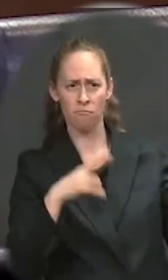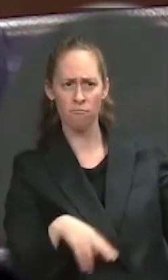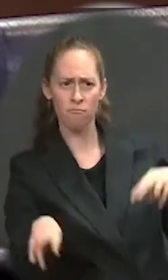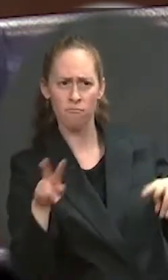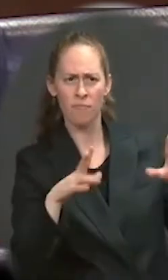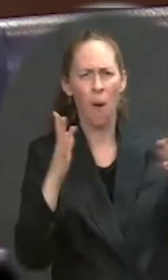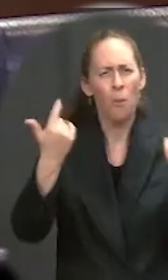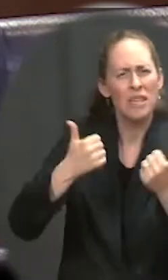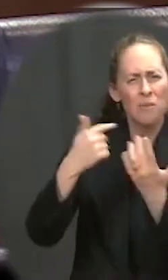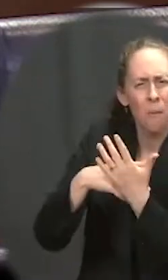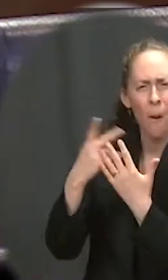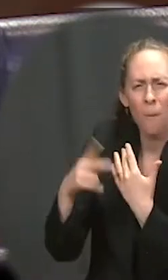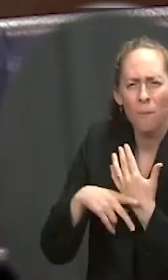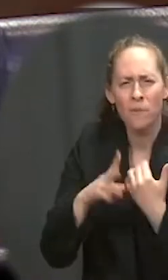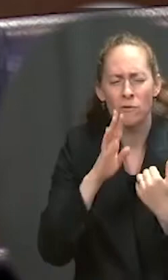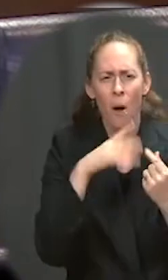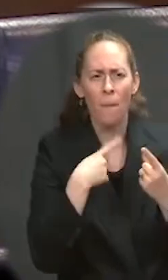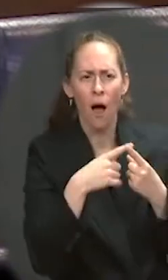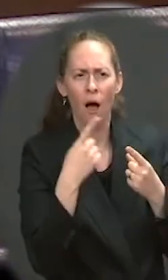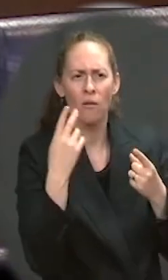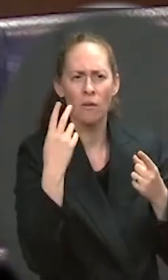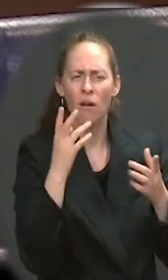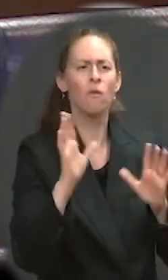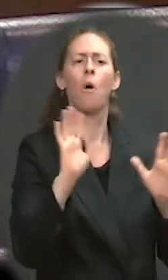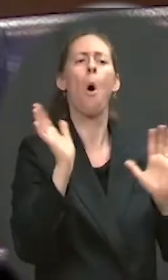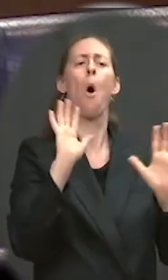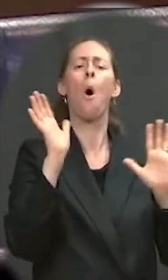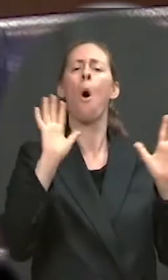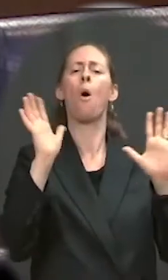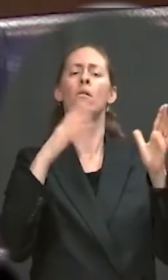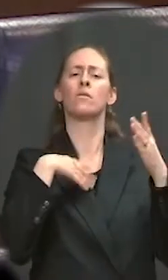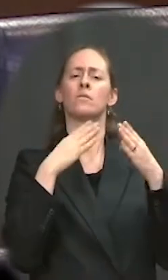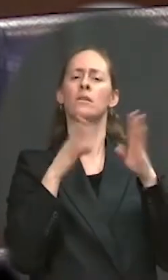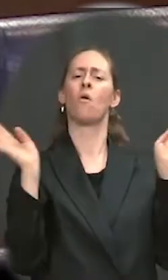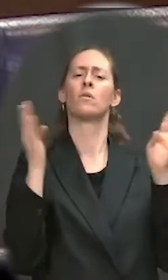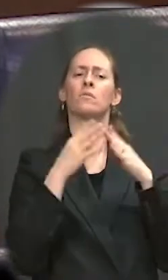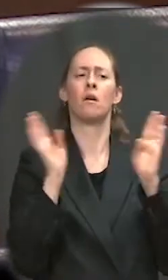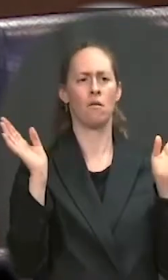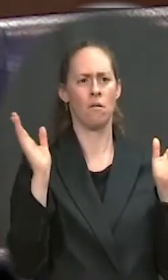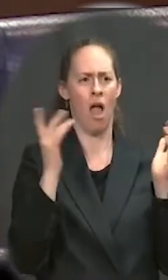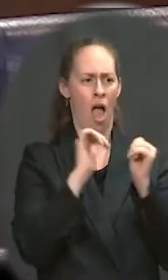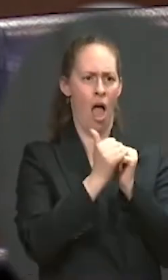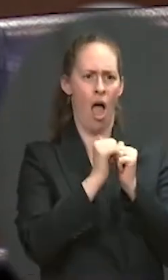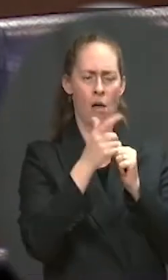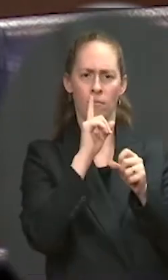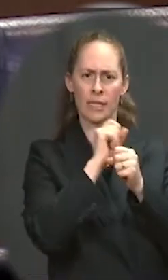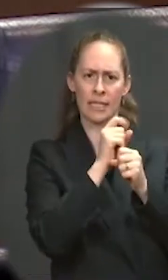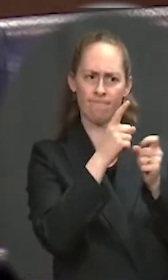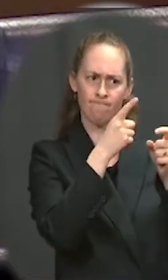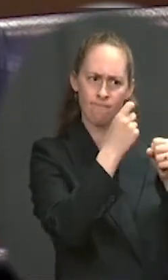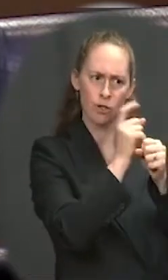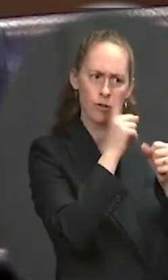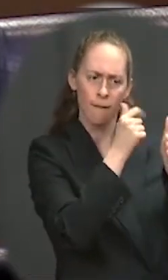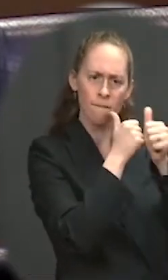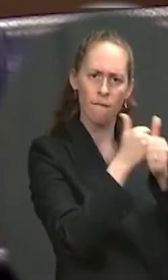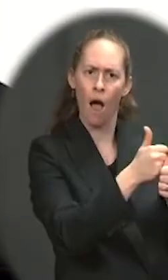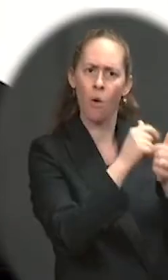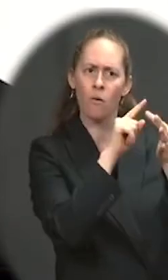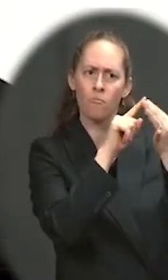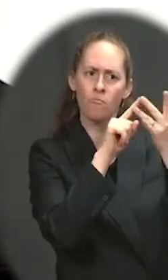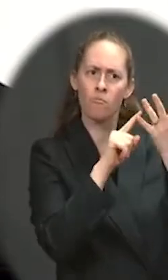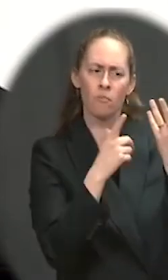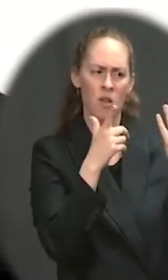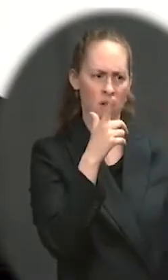the programs in general? In general. In general. Inspector Generals. mean, can you give us an idea of what sort of oversight is being talked about? Well,